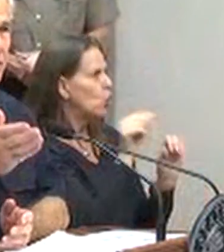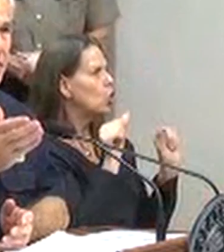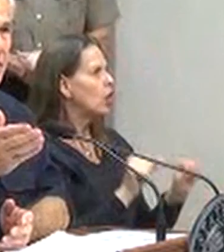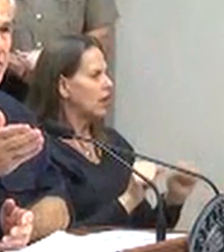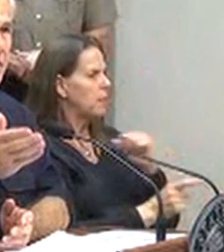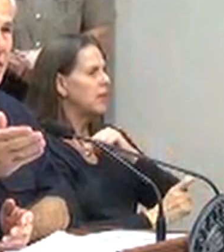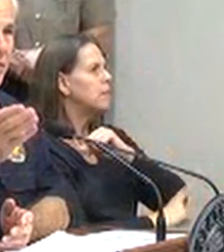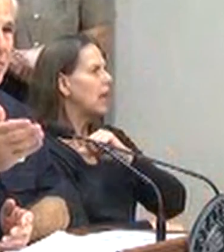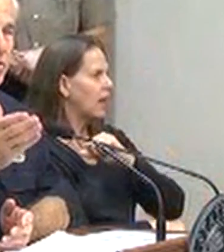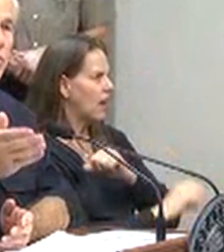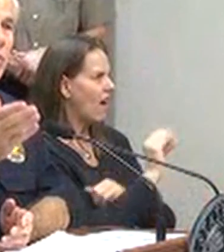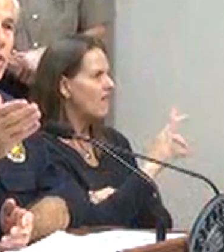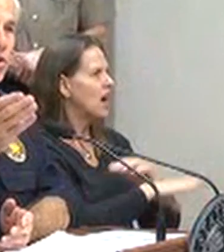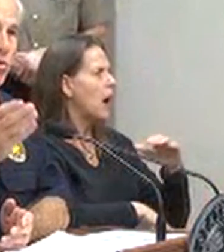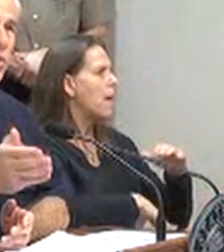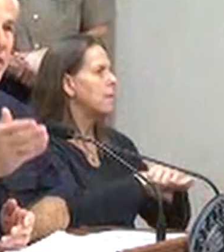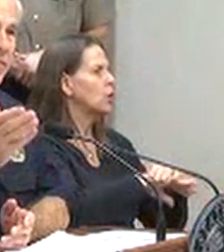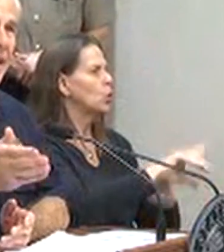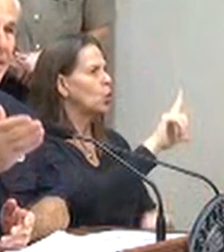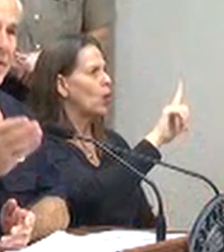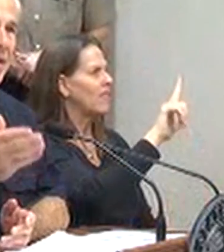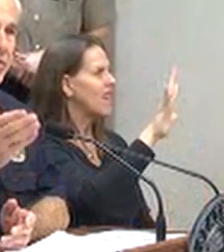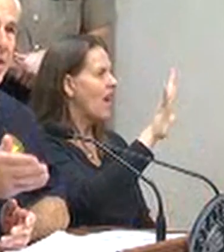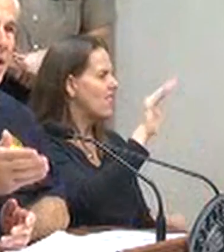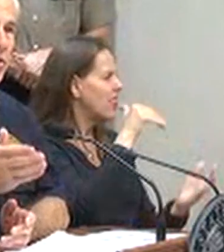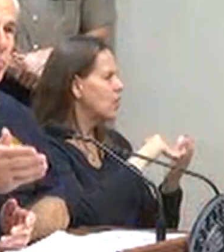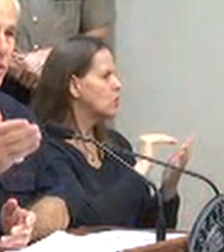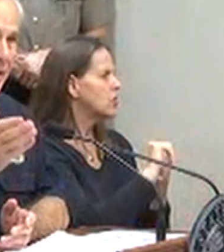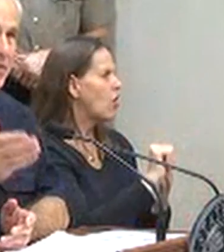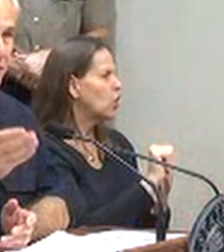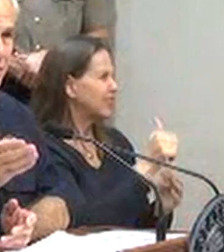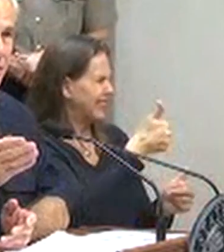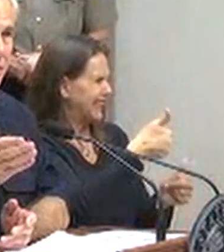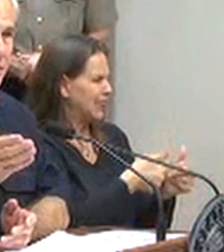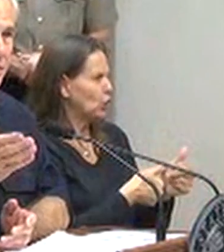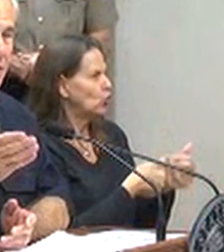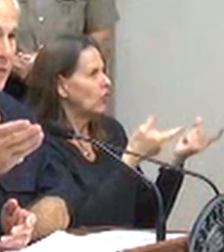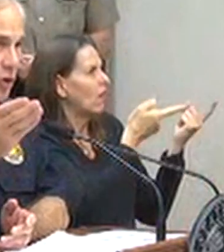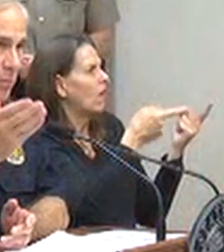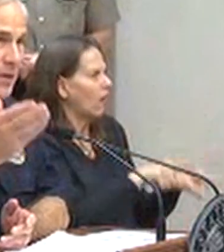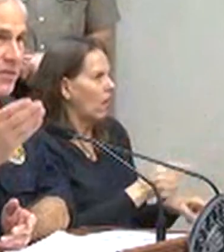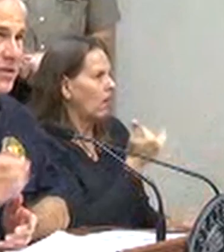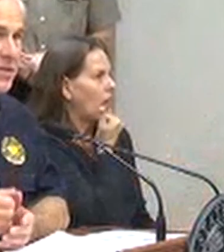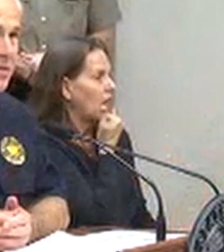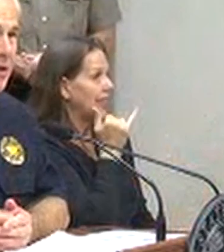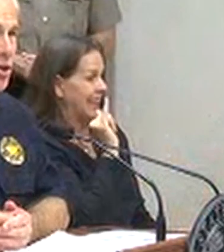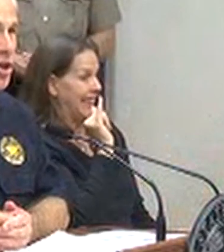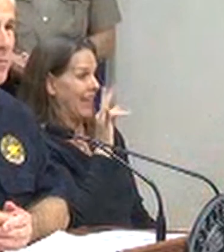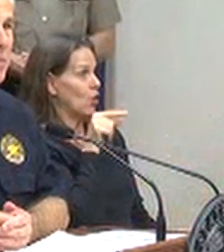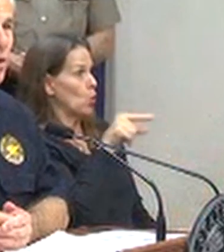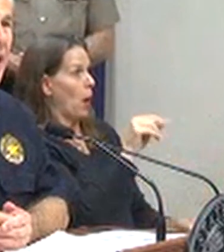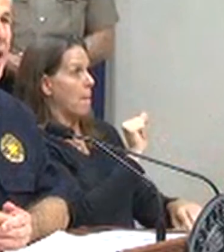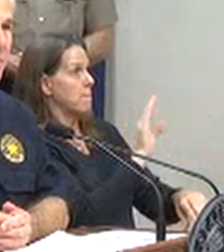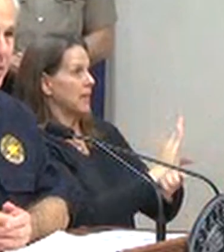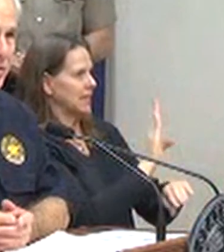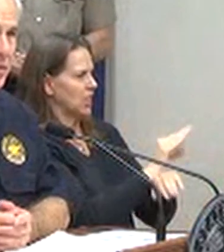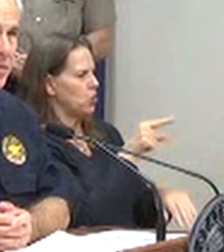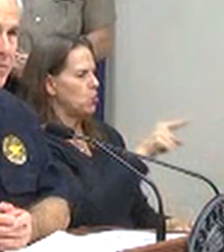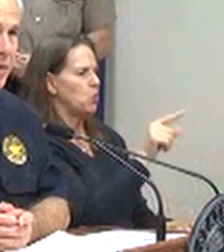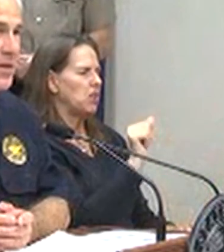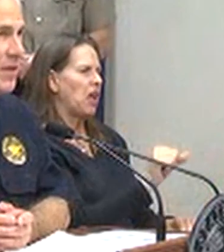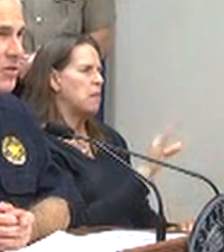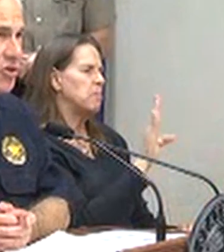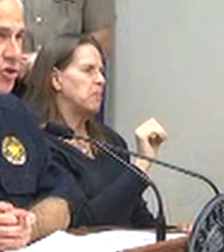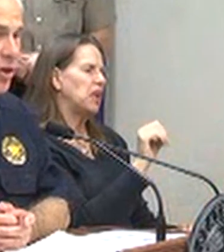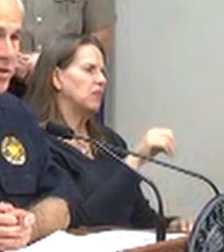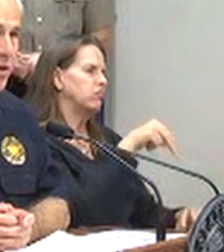penalties of up to $25,000 per incident. But if you're a business, you can be put out of business